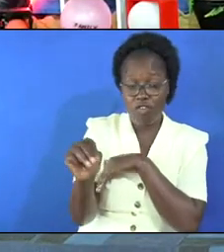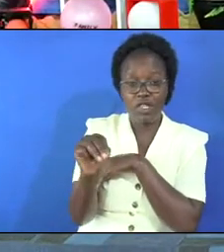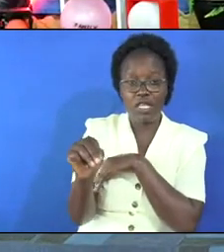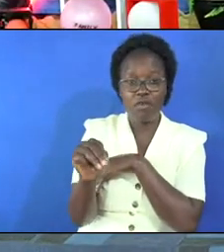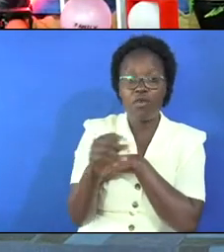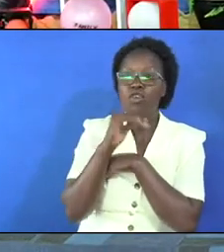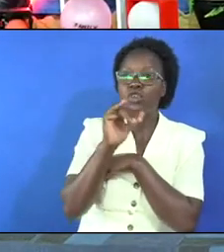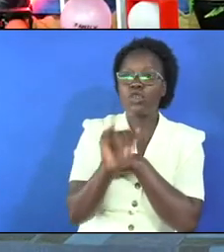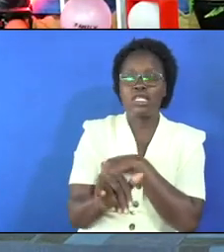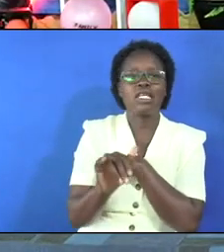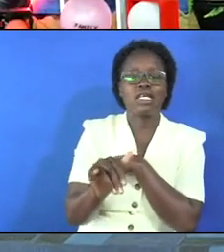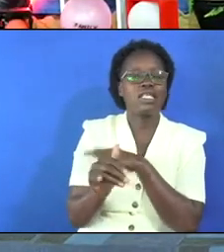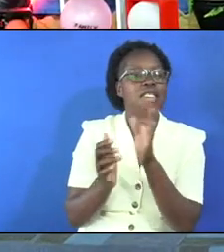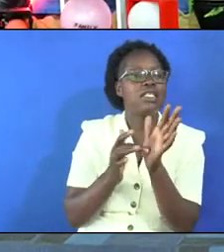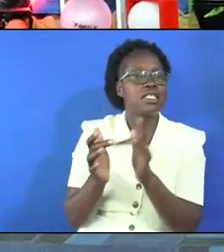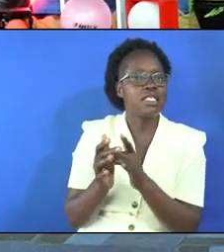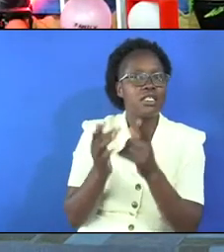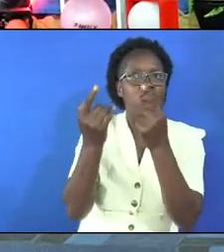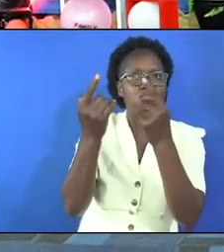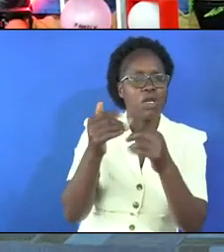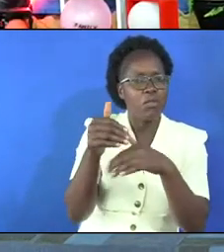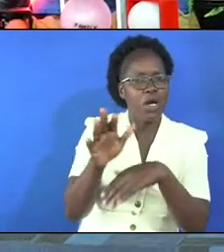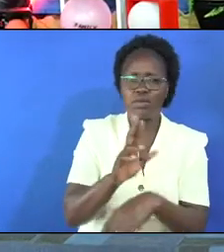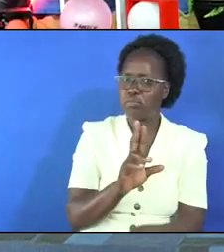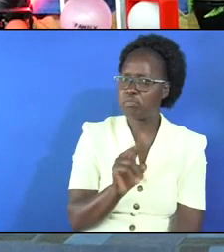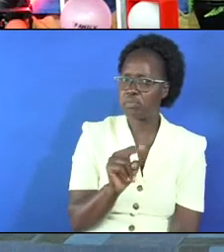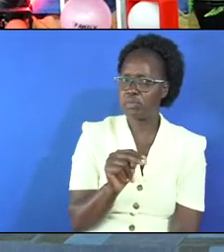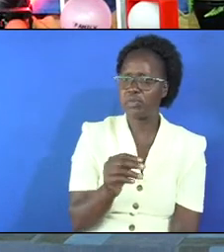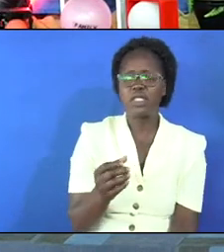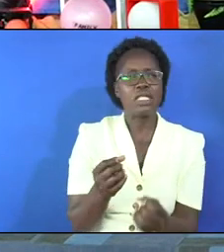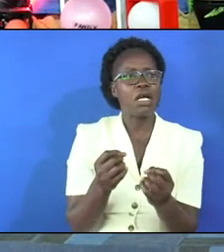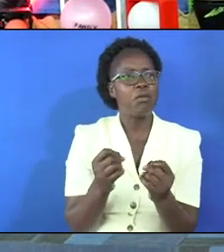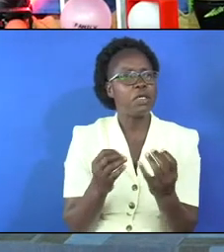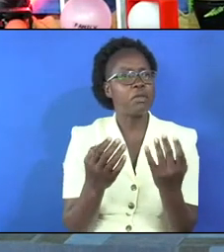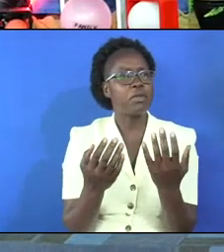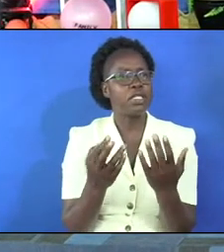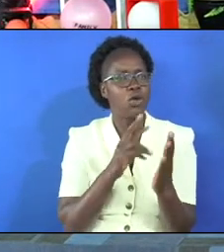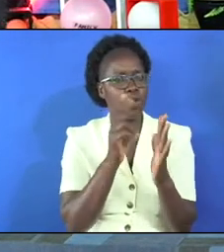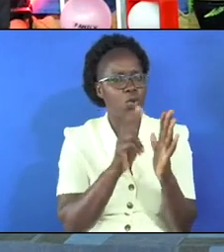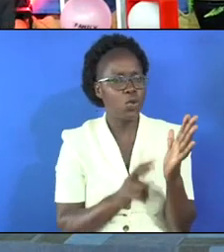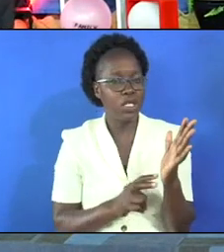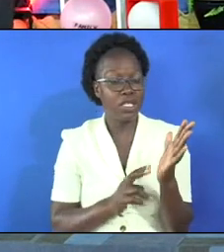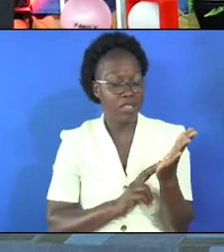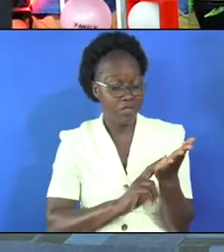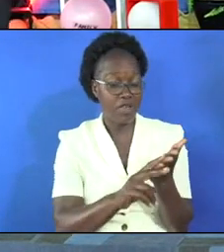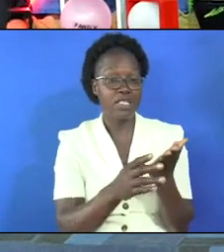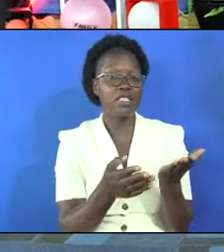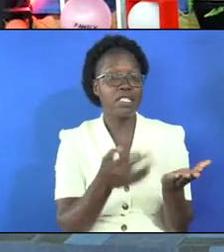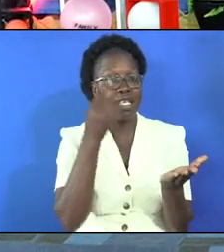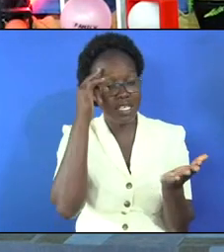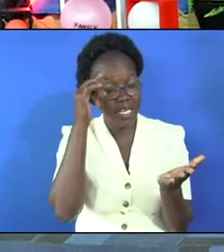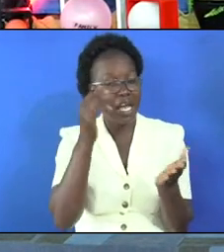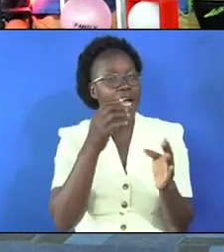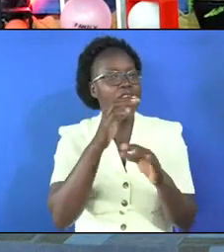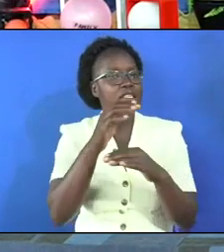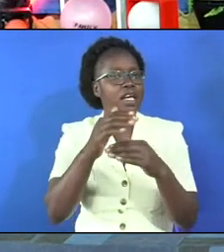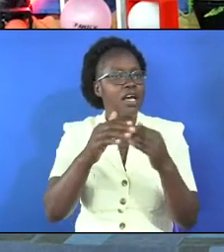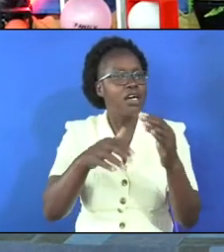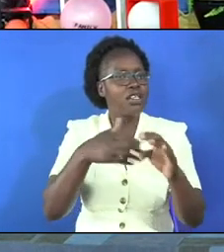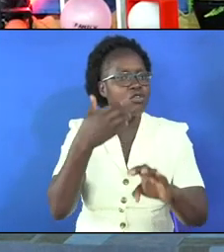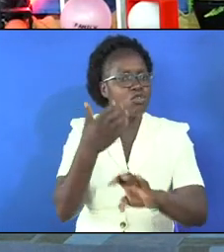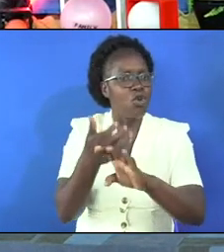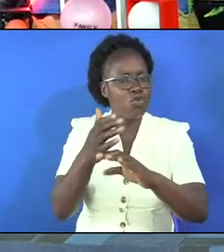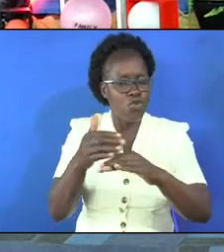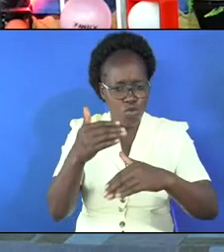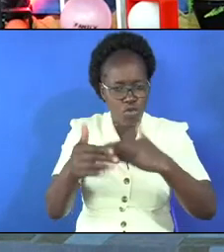not that jesus will come out you see many many who are reading this text think that the stone was